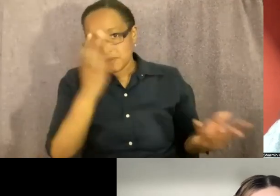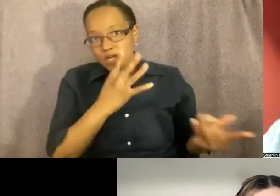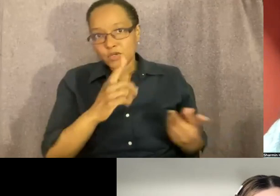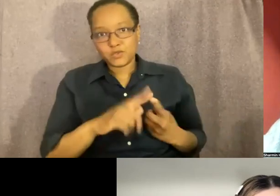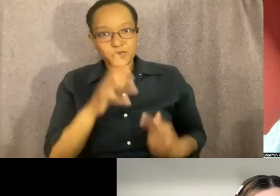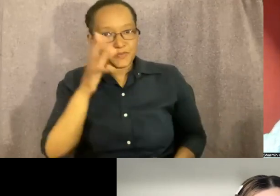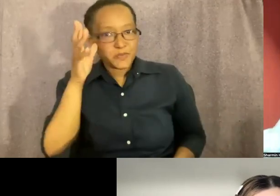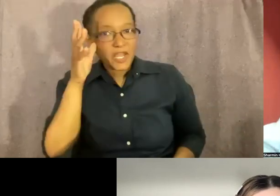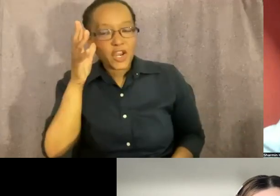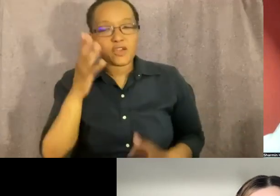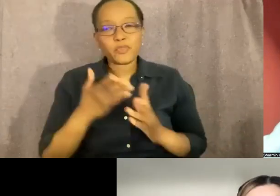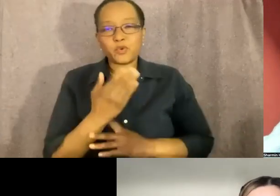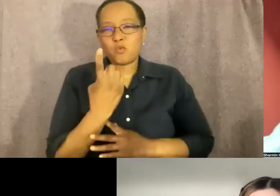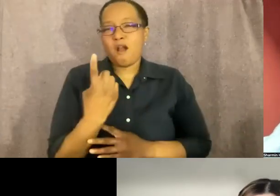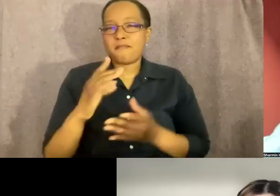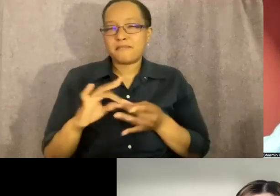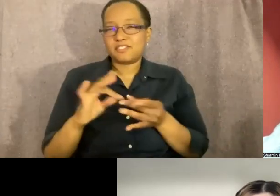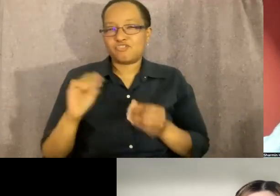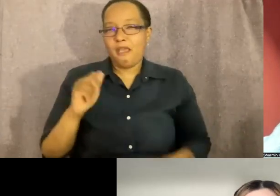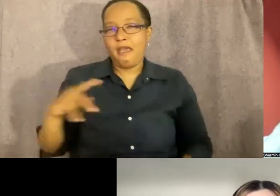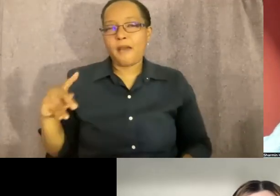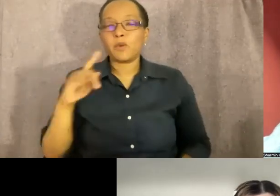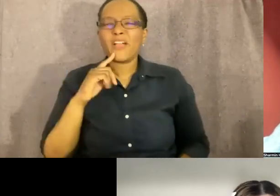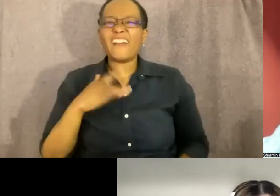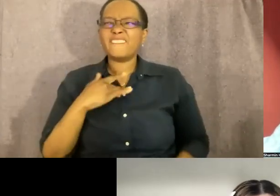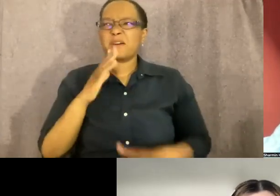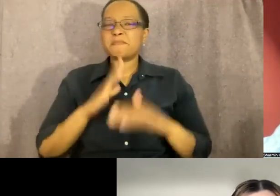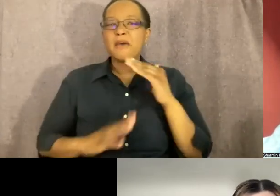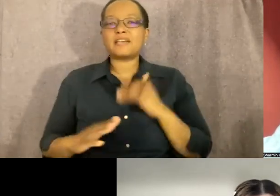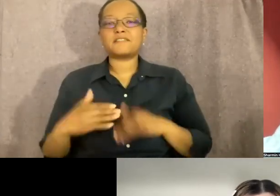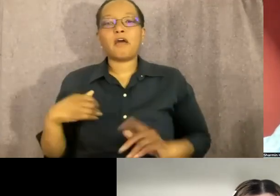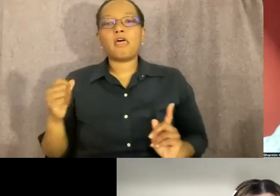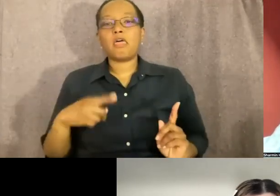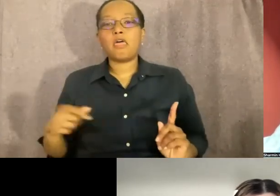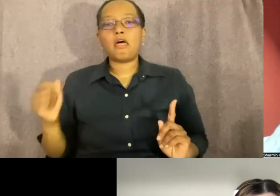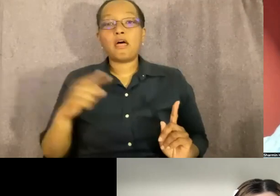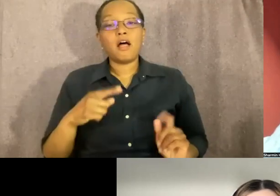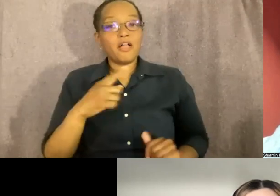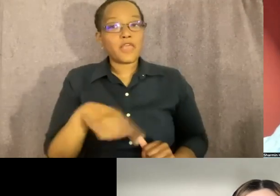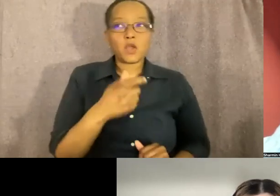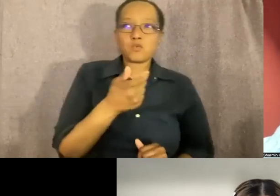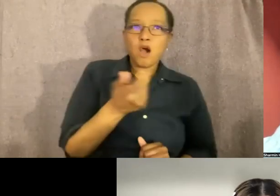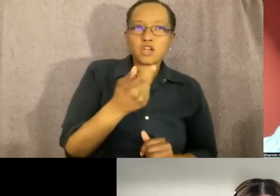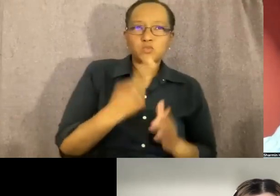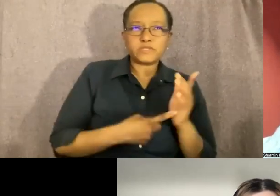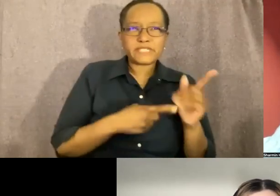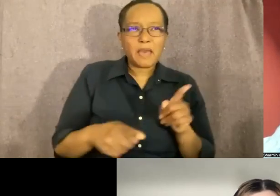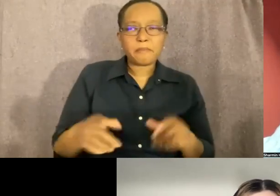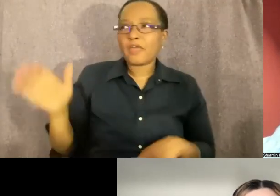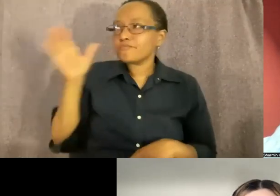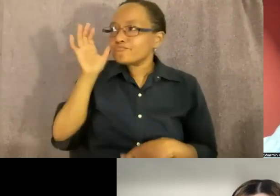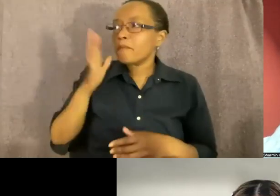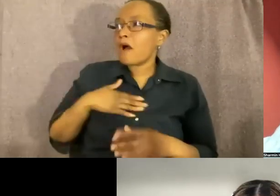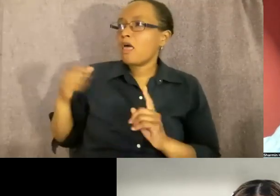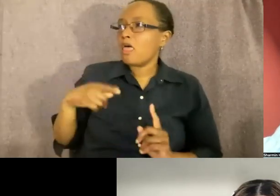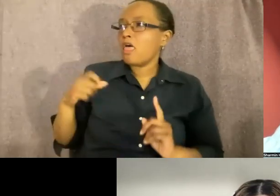the messaging app. And I think for them, it was more of a passive thing, like they're just watching and hearing what I'm saying, they're not really engaging, but you kind